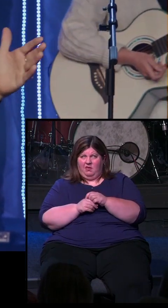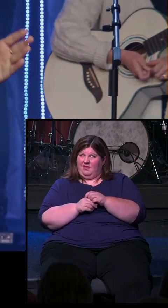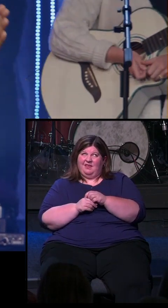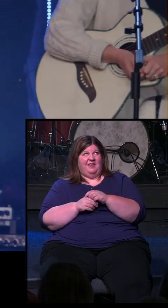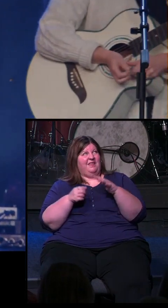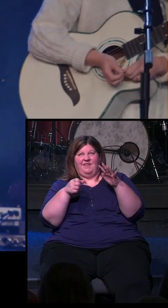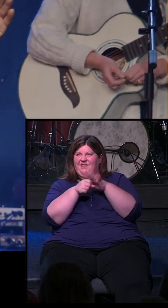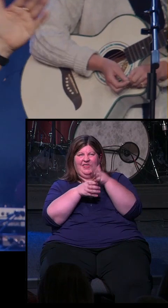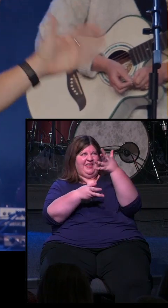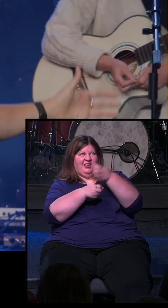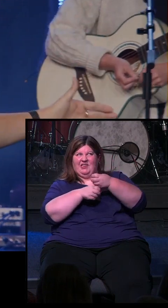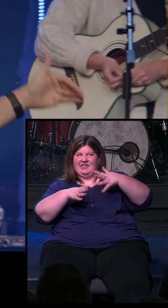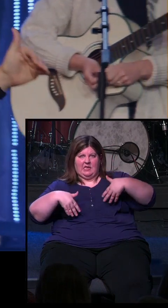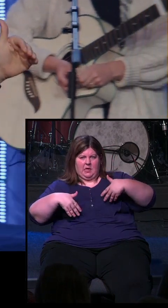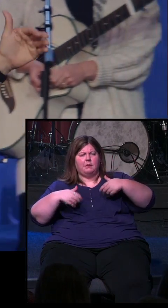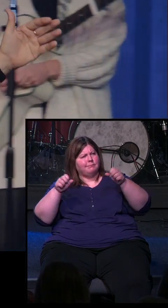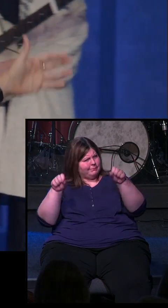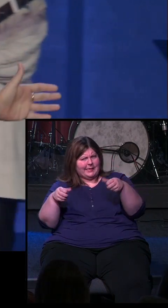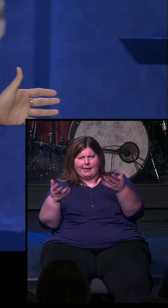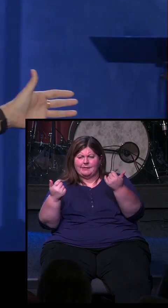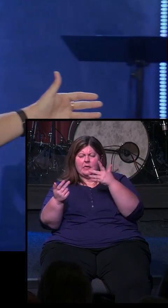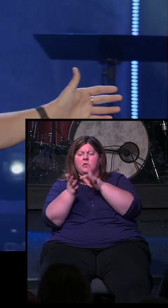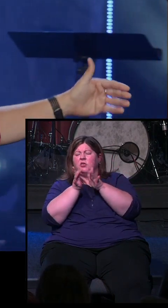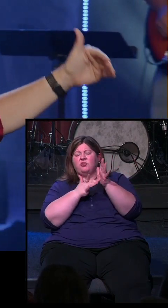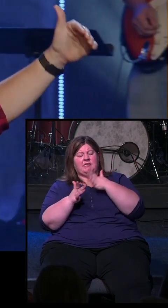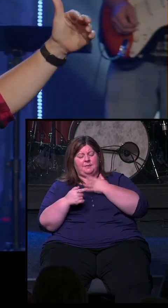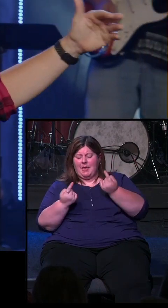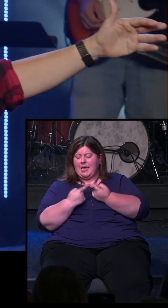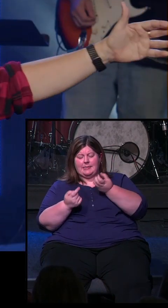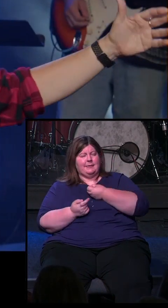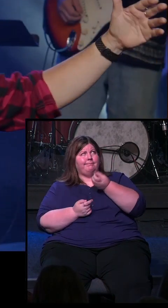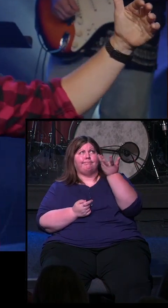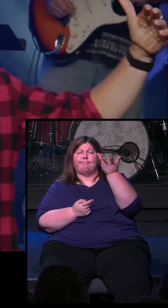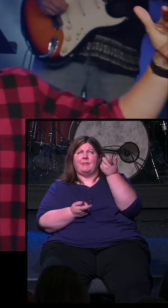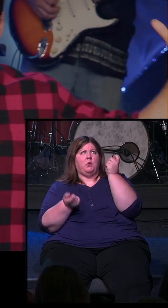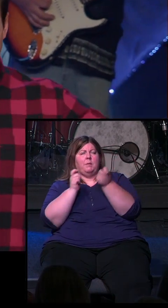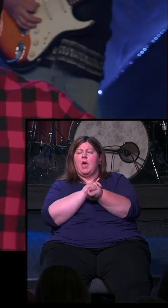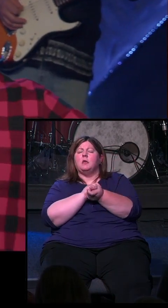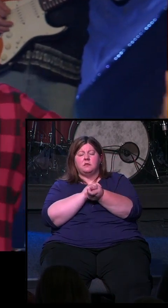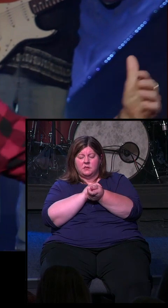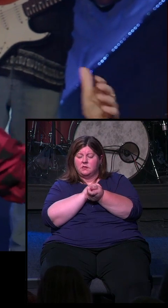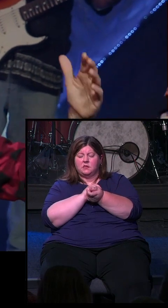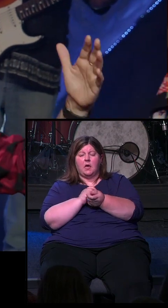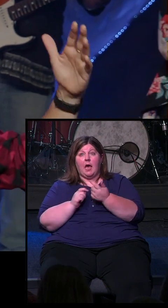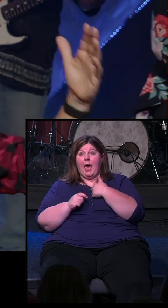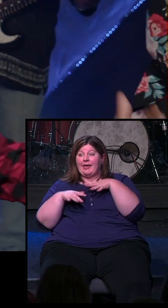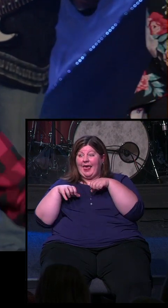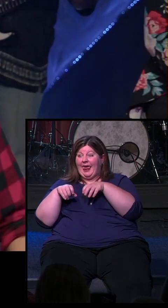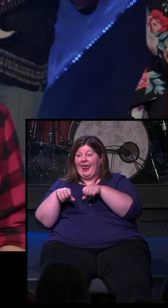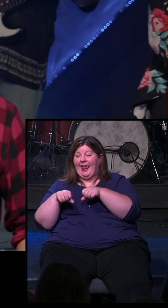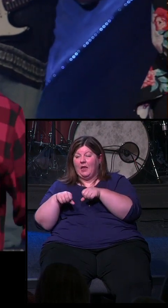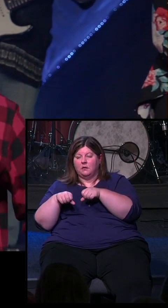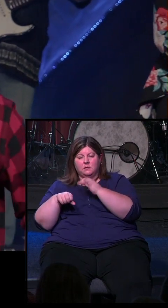trust in the person of Jesus, right now you can do that. You can just say, Jesus, confess my sin to you. I repent. I've tried to take matters into my own hands. I repent.